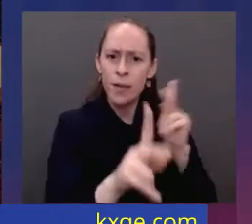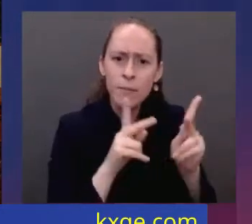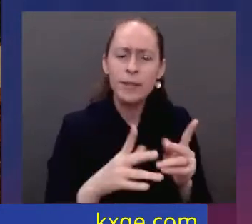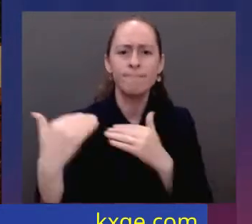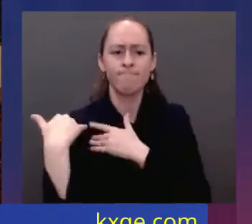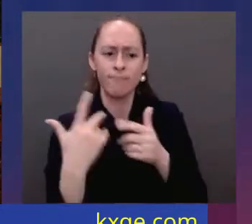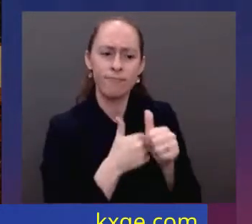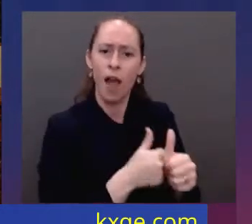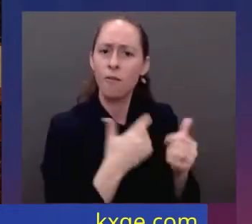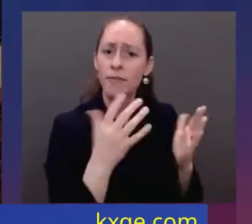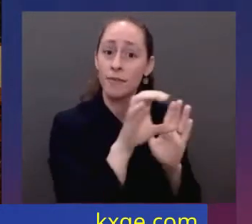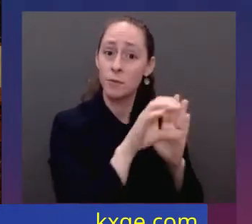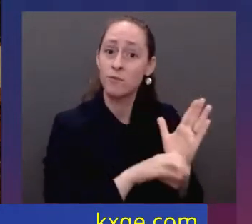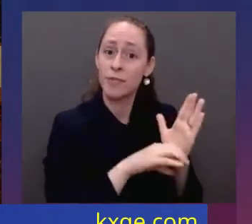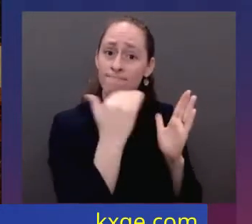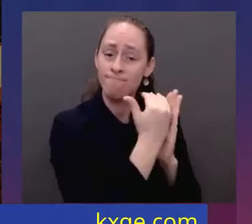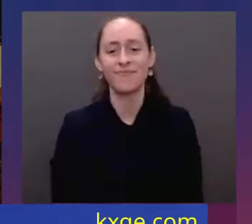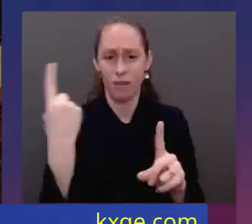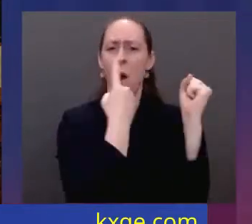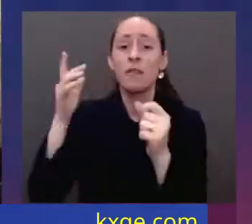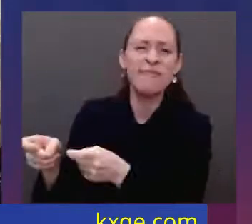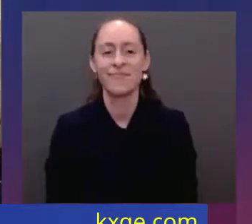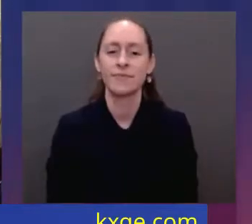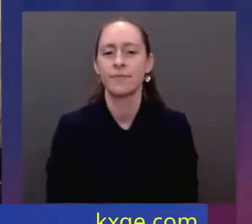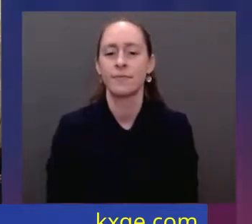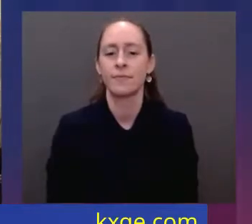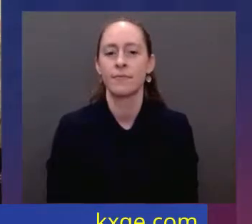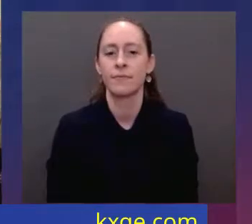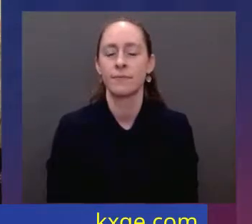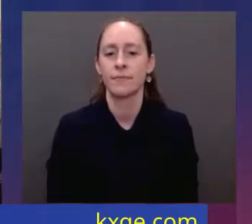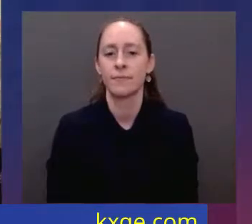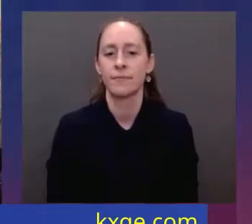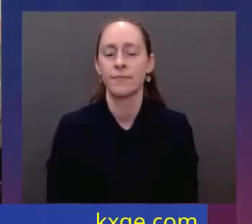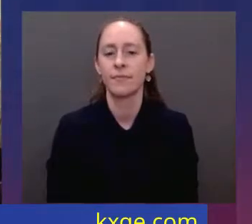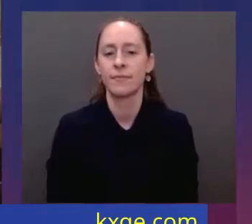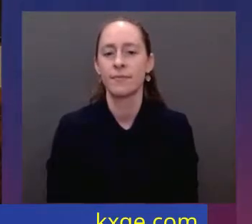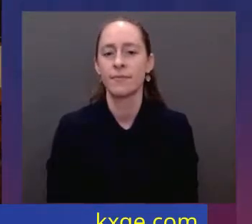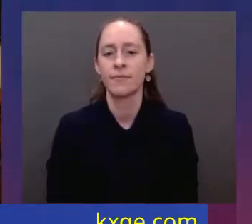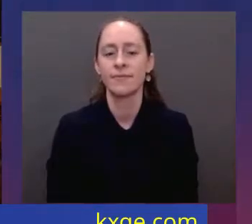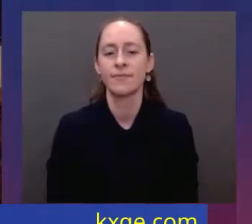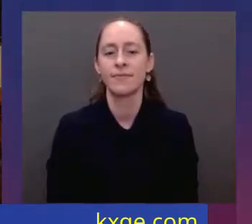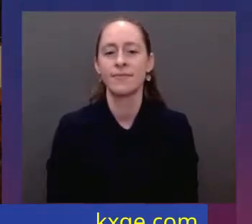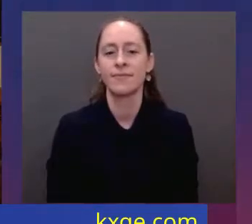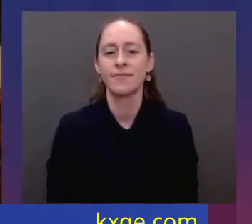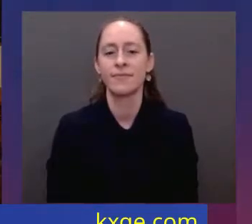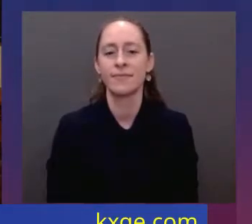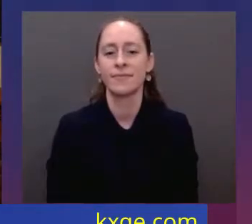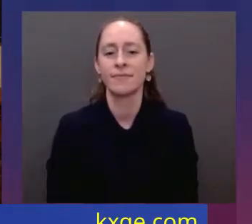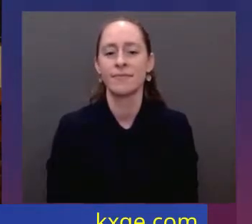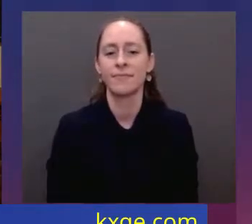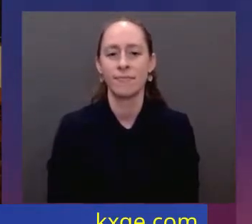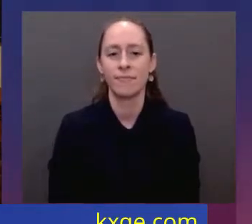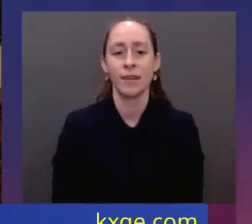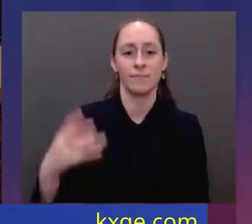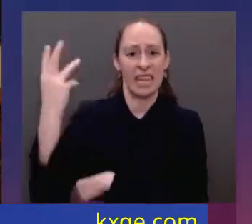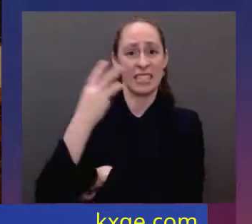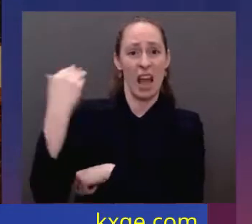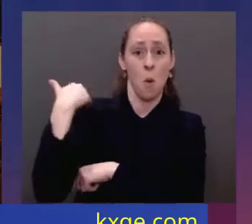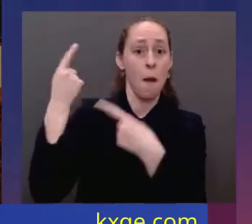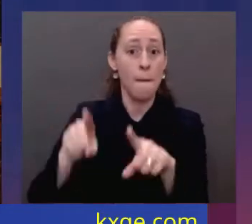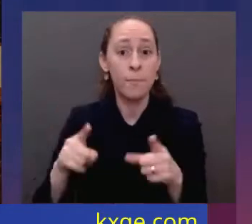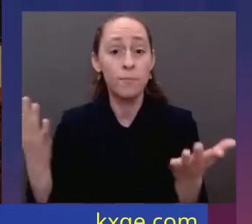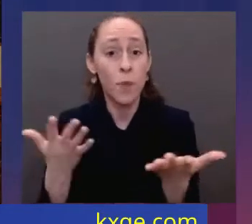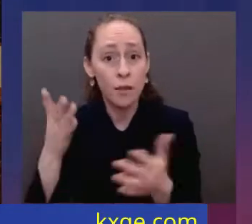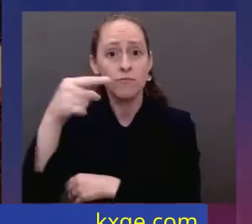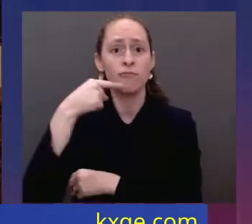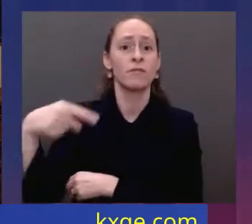that freedom will always triumph over tyranny. Six days ago, Russia's Vladimir Putin sought to shake the very foundations of the free world,